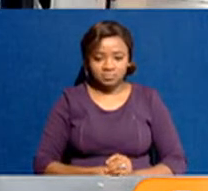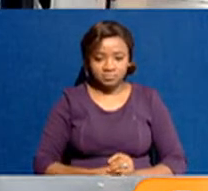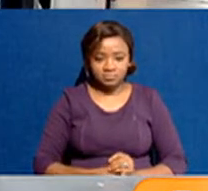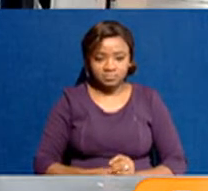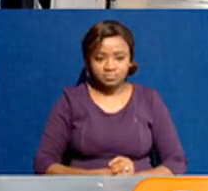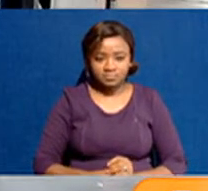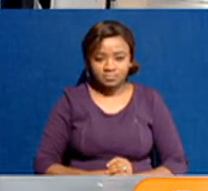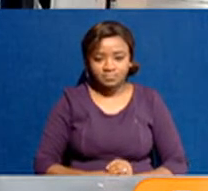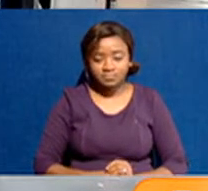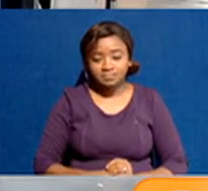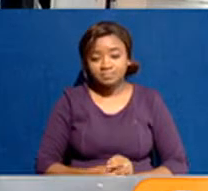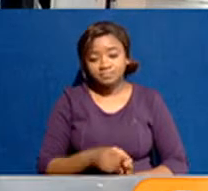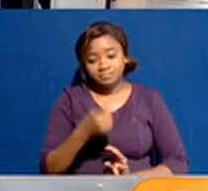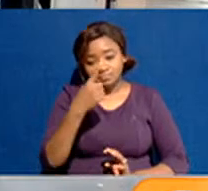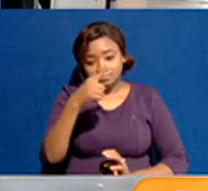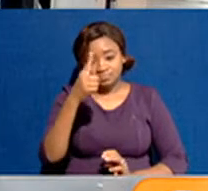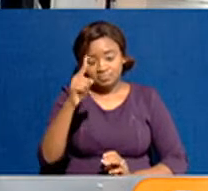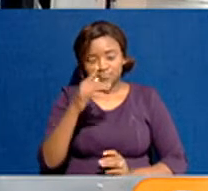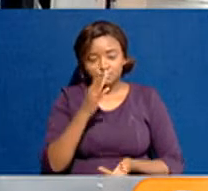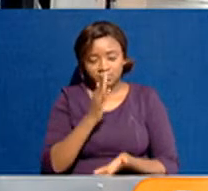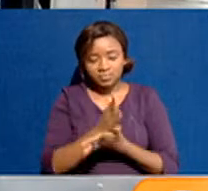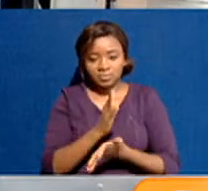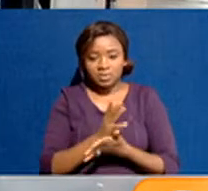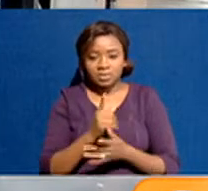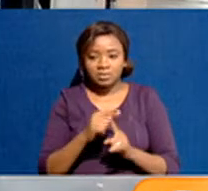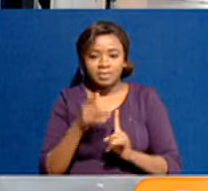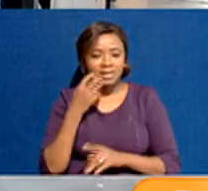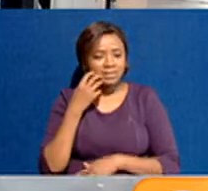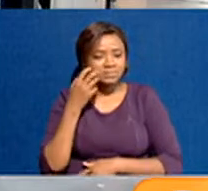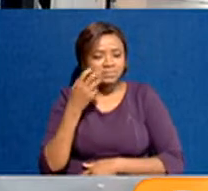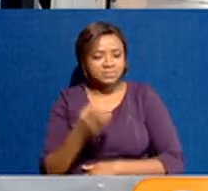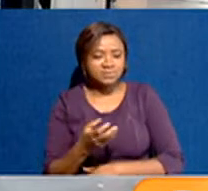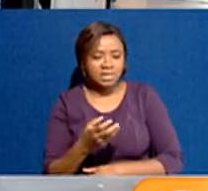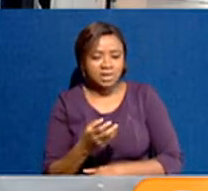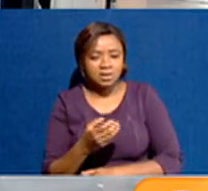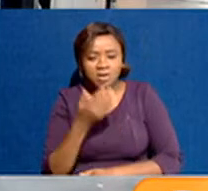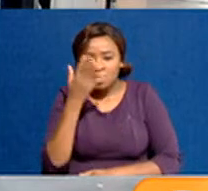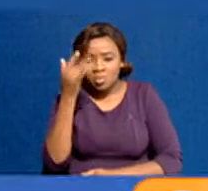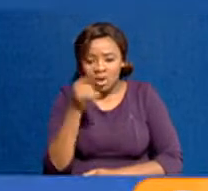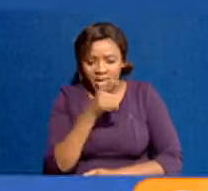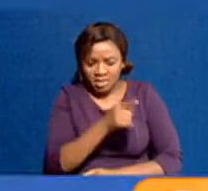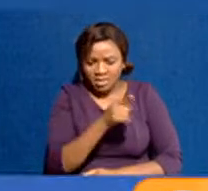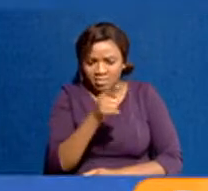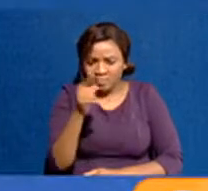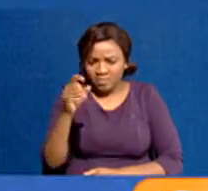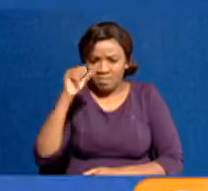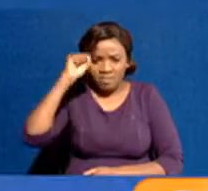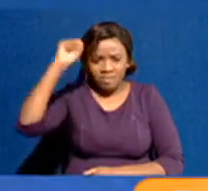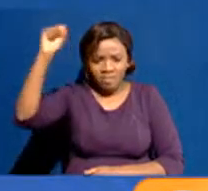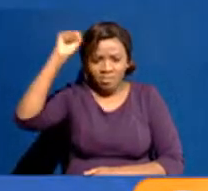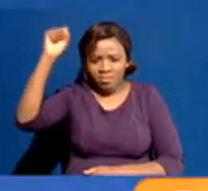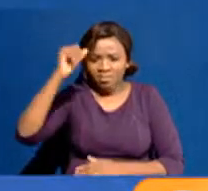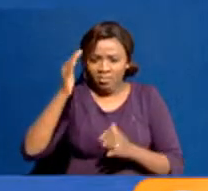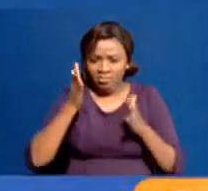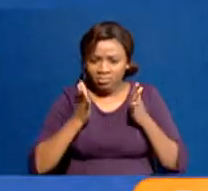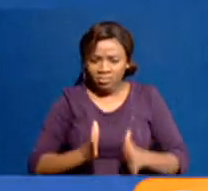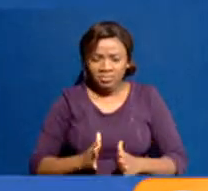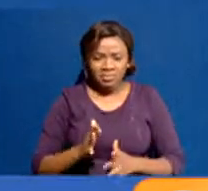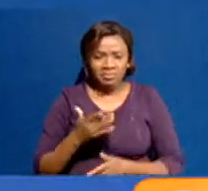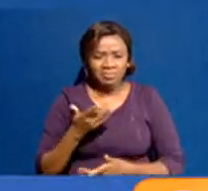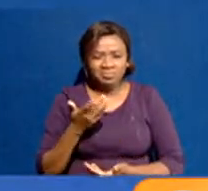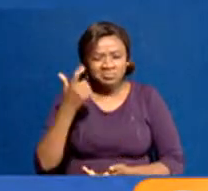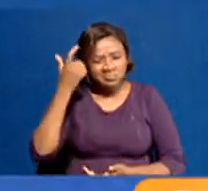it is unfortunate that we can actually attribute this mobilization to politicians who should know better and to leaders,